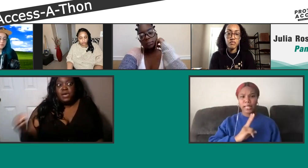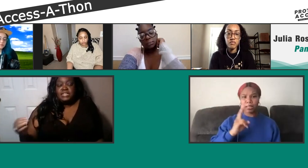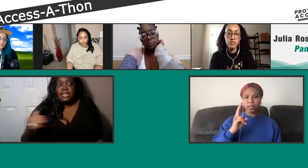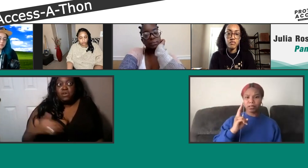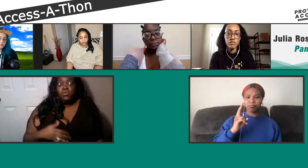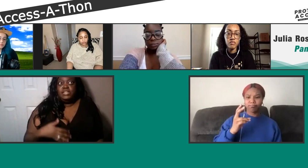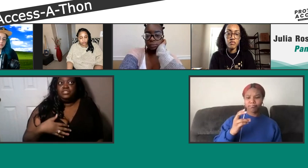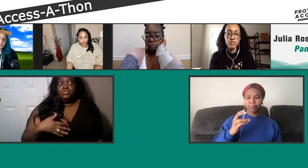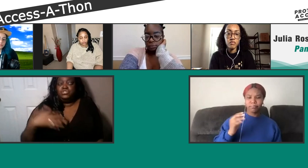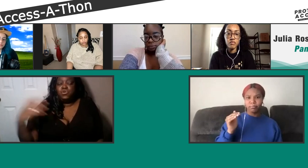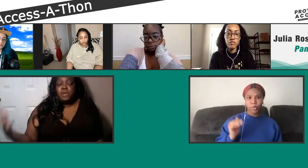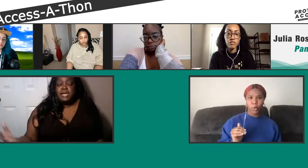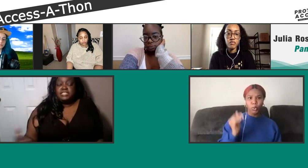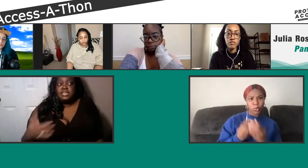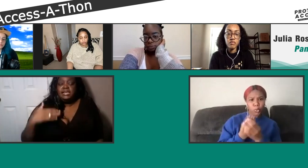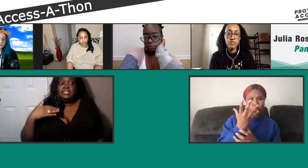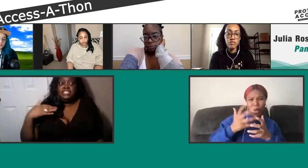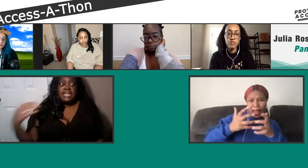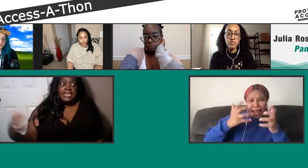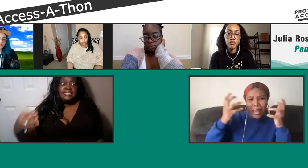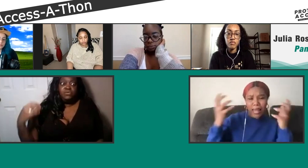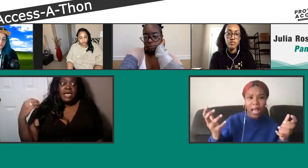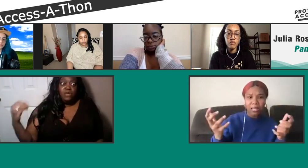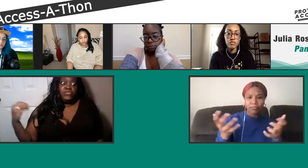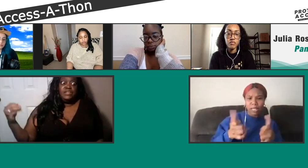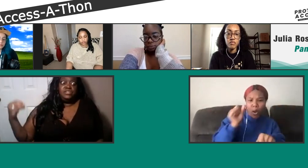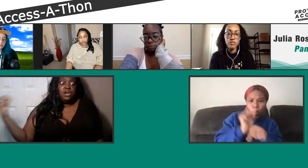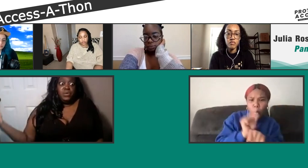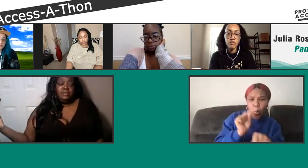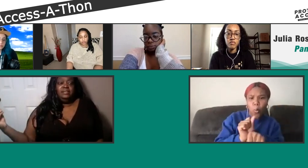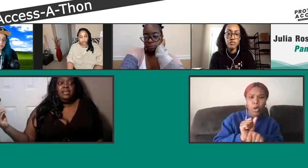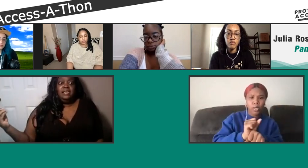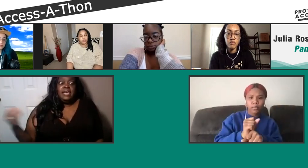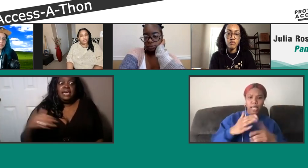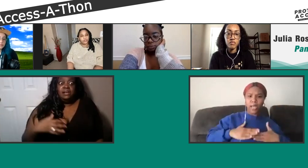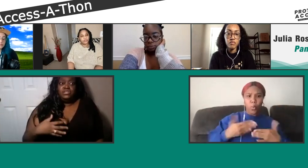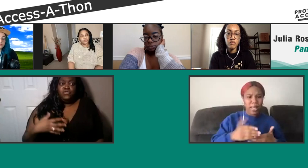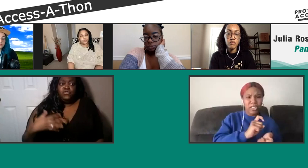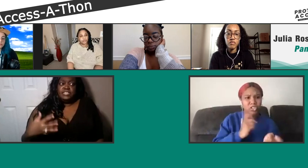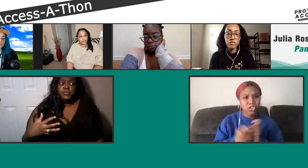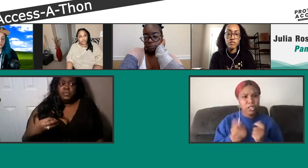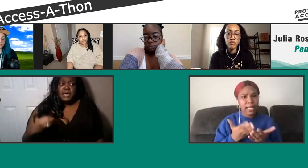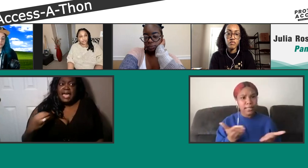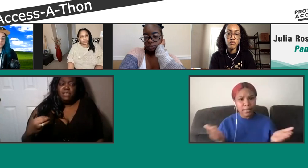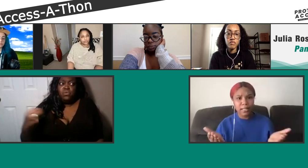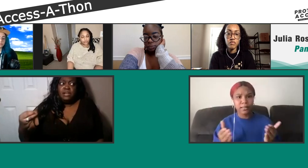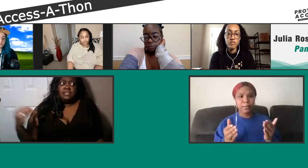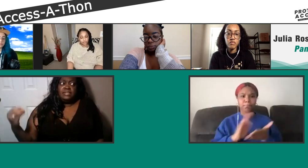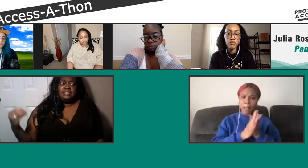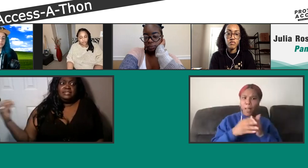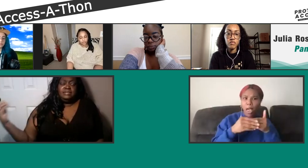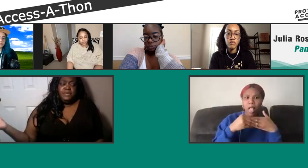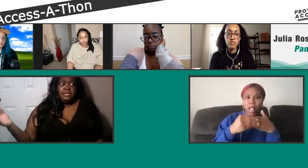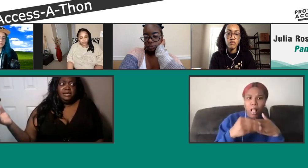so much and are willing to do so much to change how things are going and are so flexible about how they want